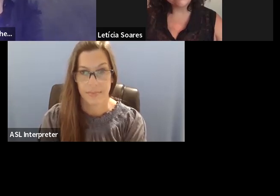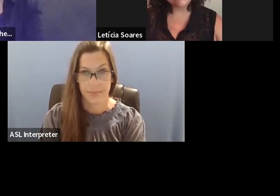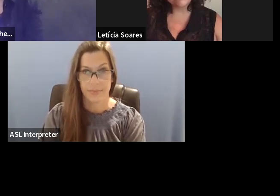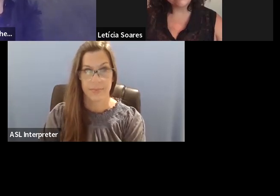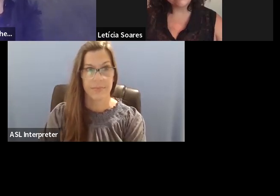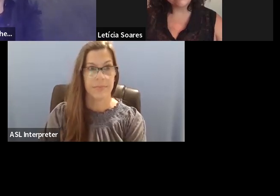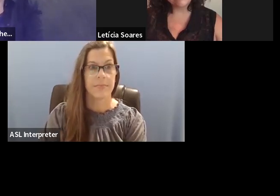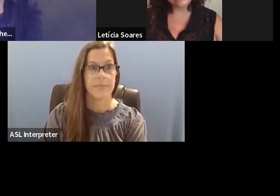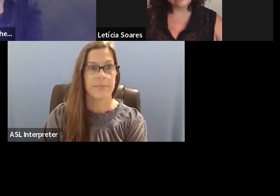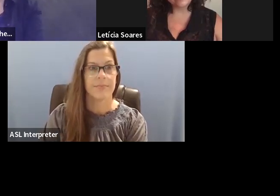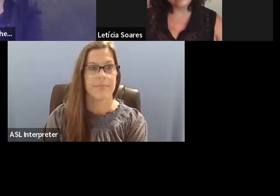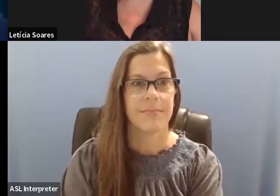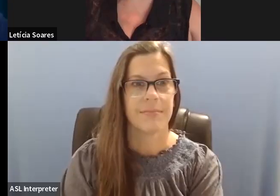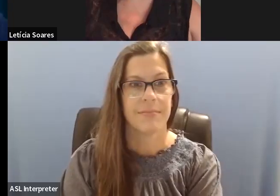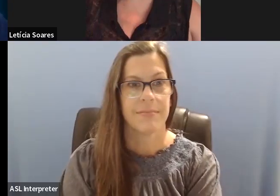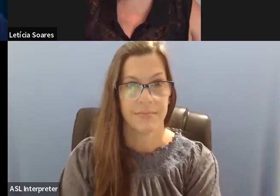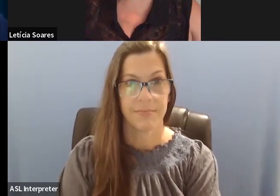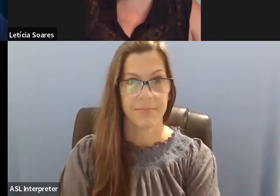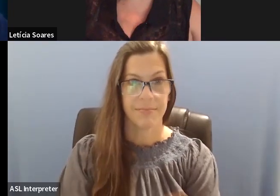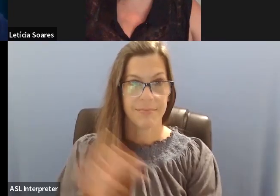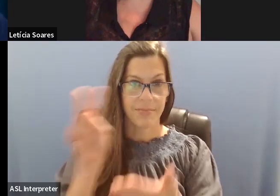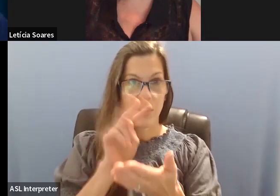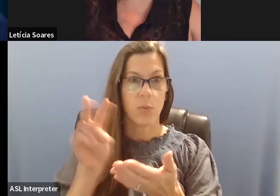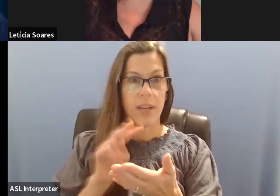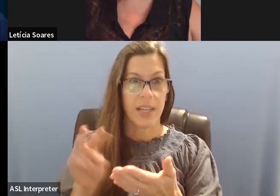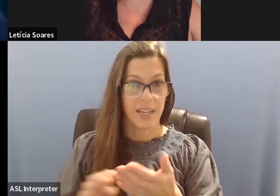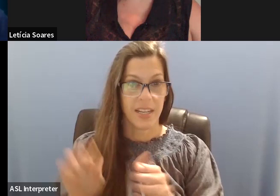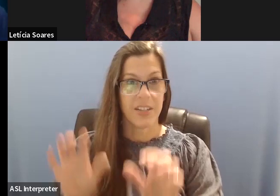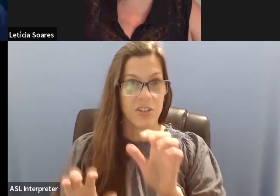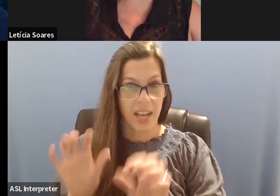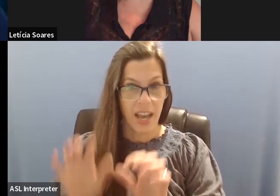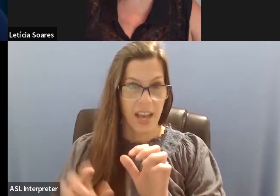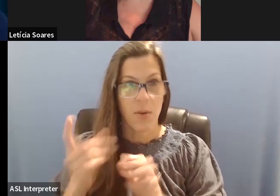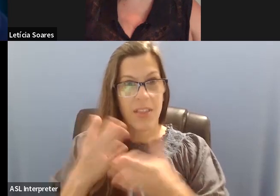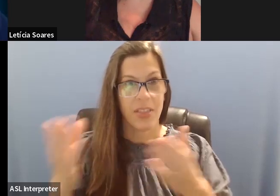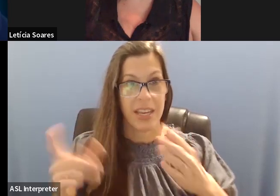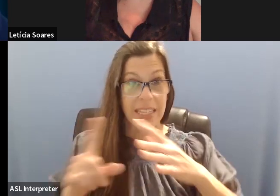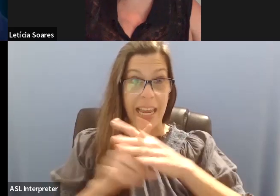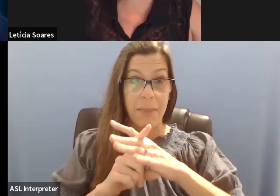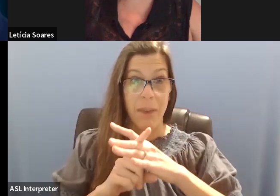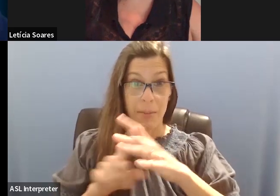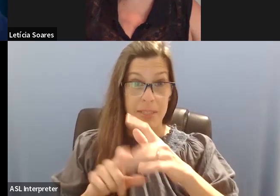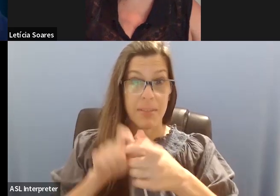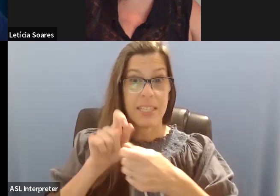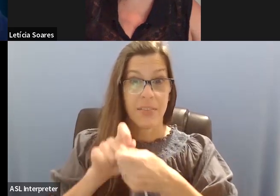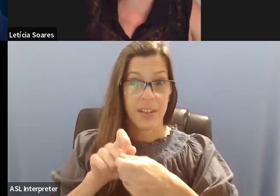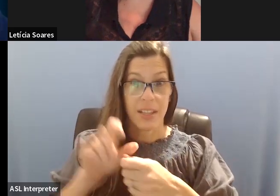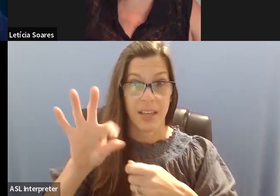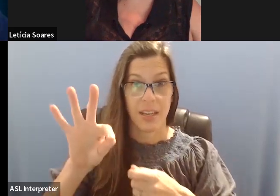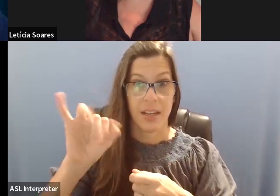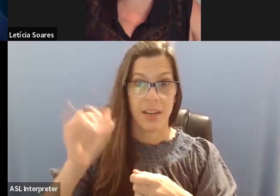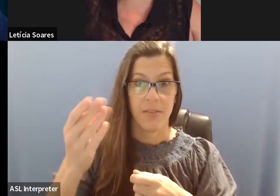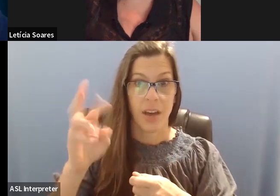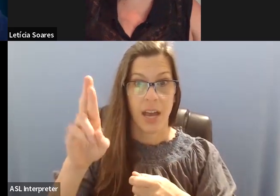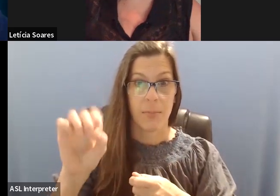And one of the things that kept coming up is, um, with fibromyalgia in particular, a lot of the people in the chat were saying that